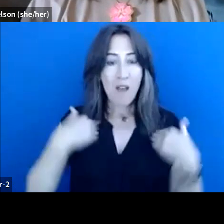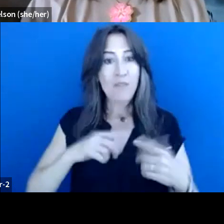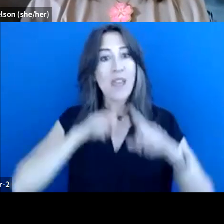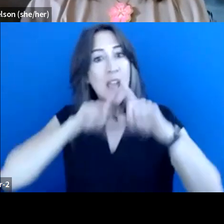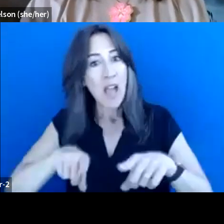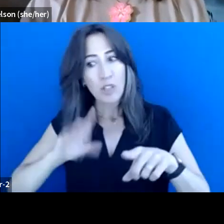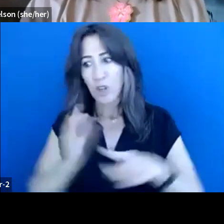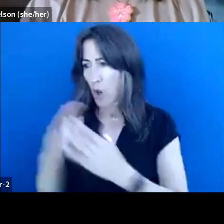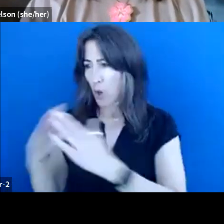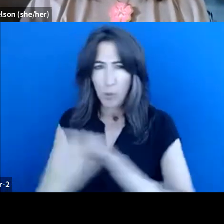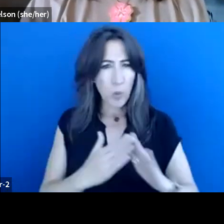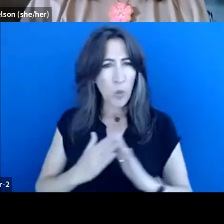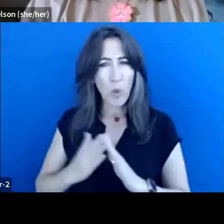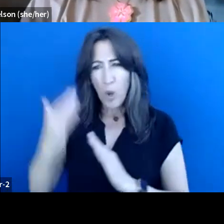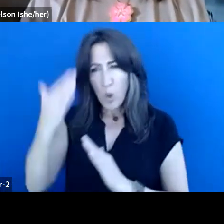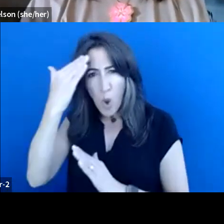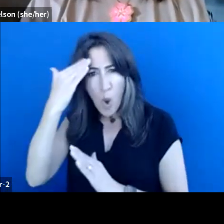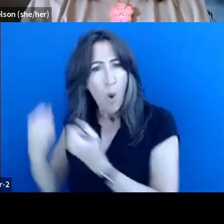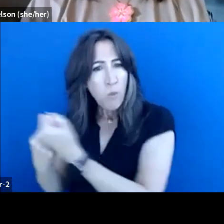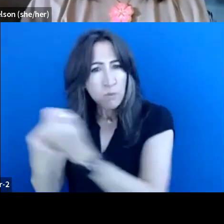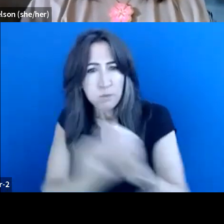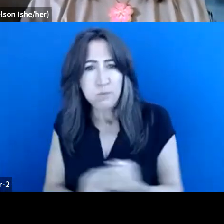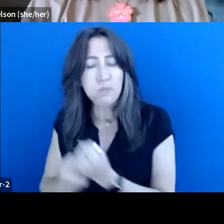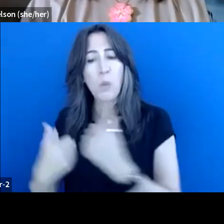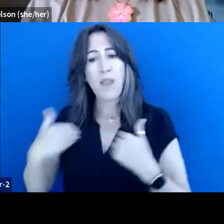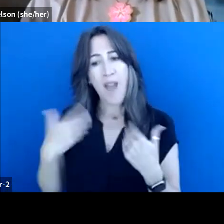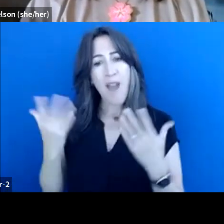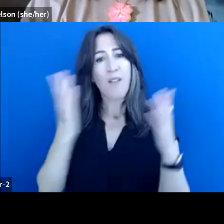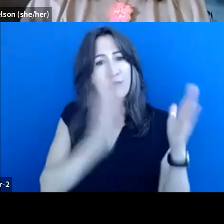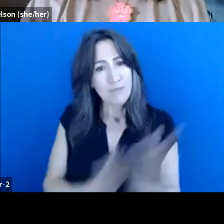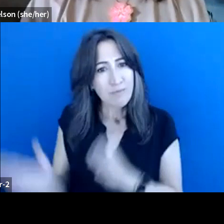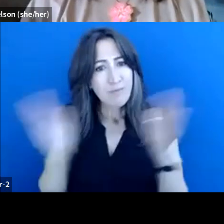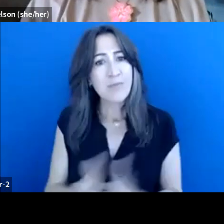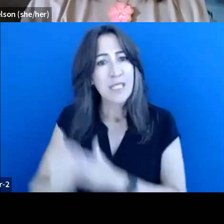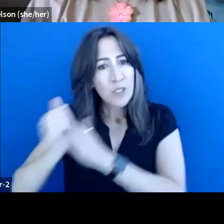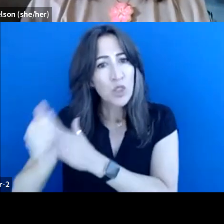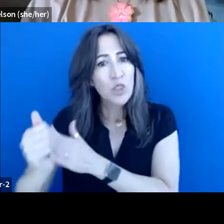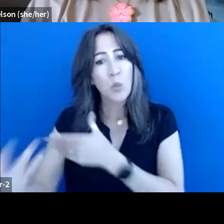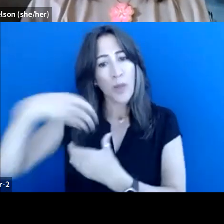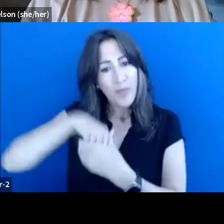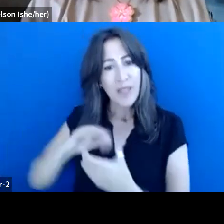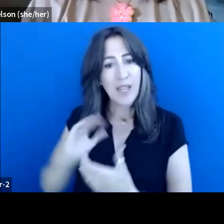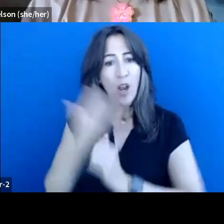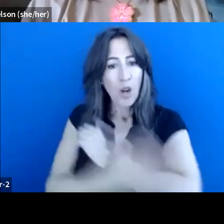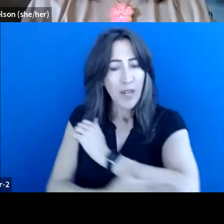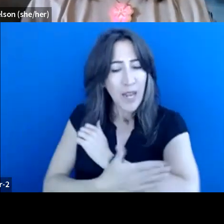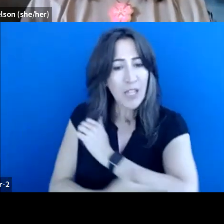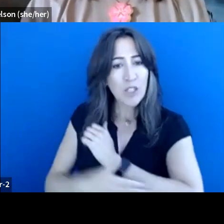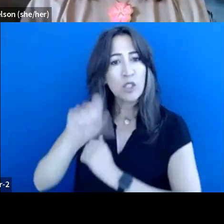communities. Coastal First Nations communities all have stewardship offices within their nations themselves.